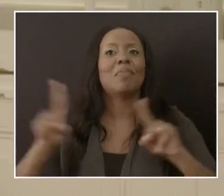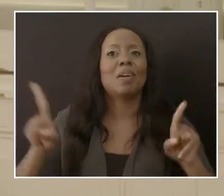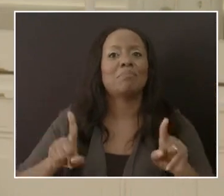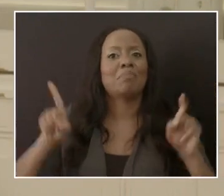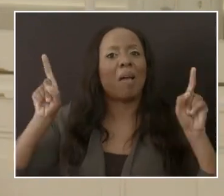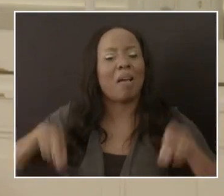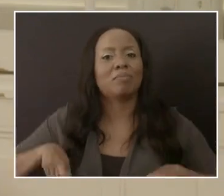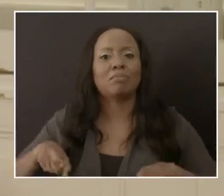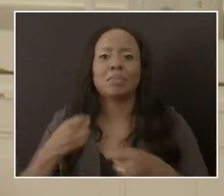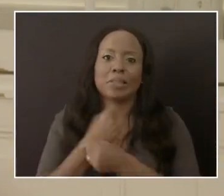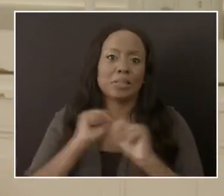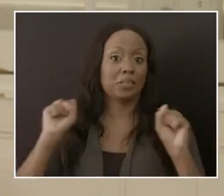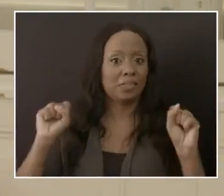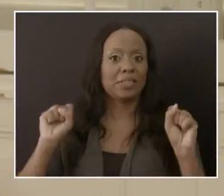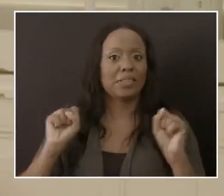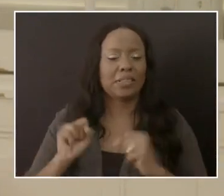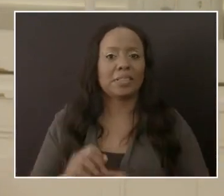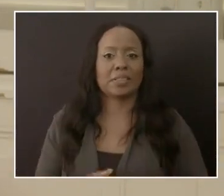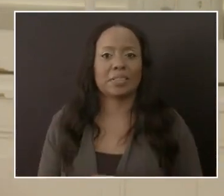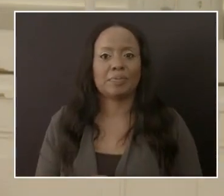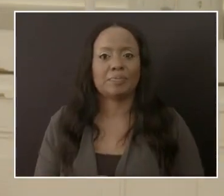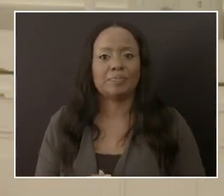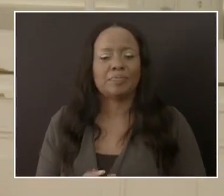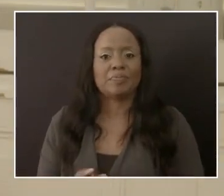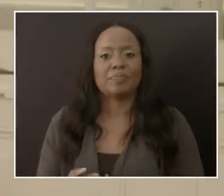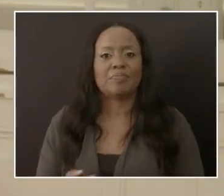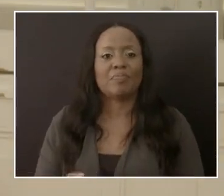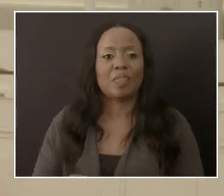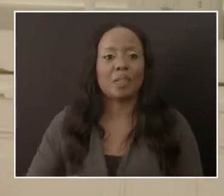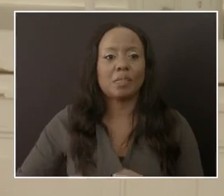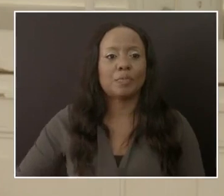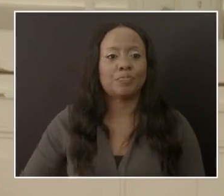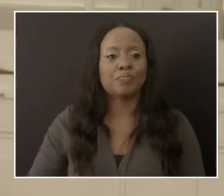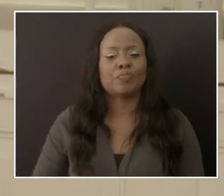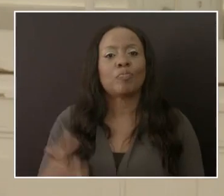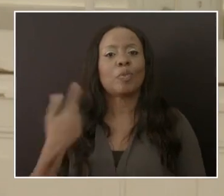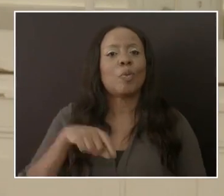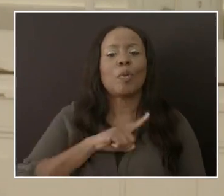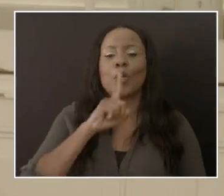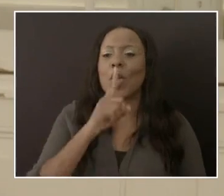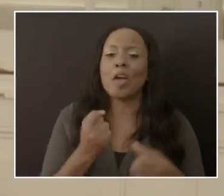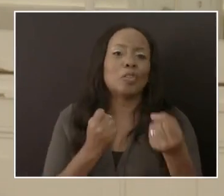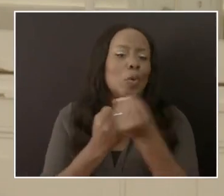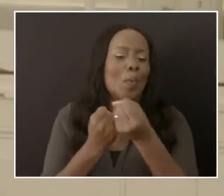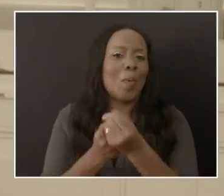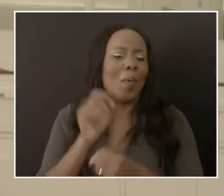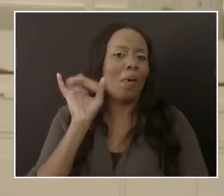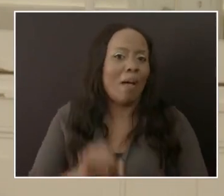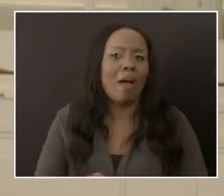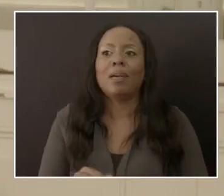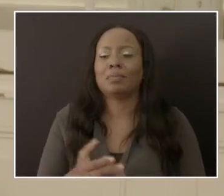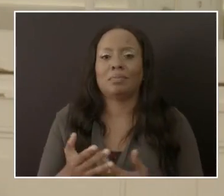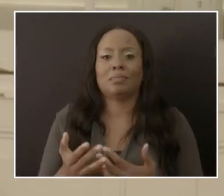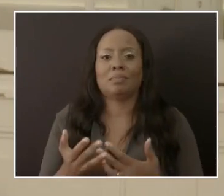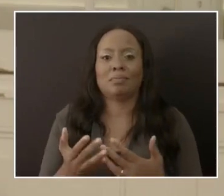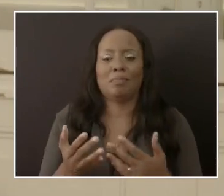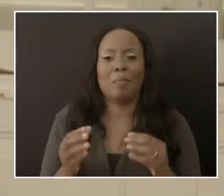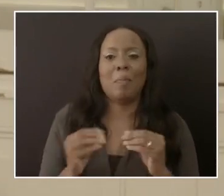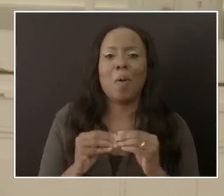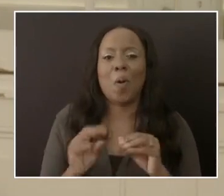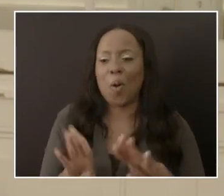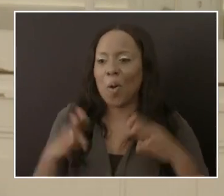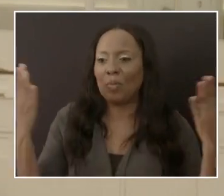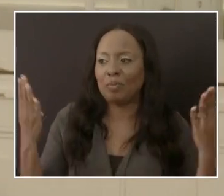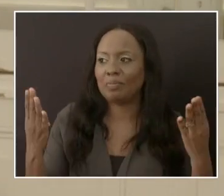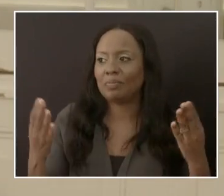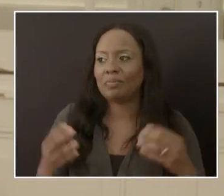of COVID though. So the Ministry of Health highly supports this movement in this direction. I would like to